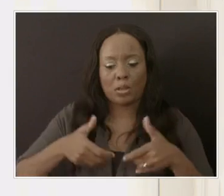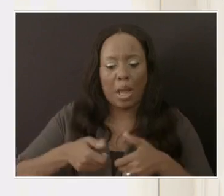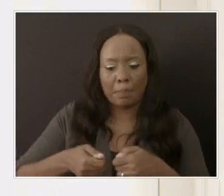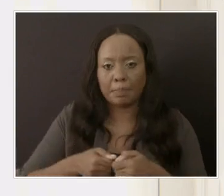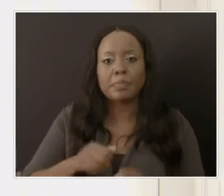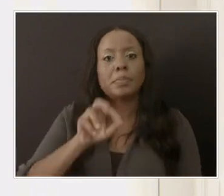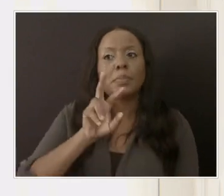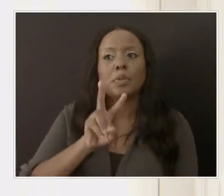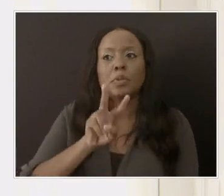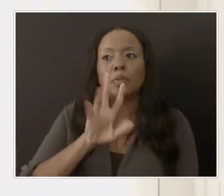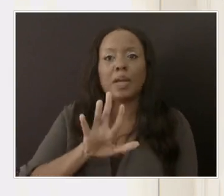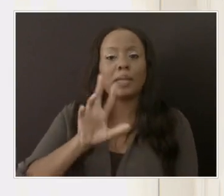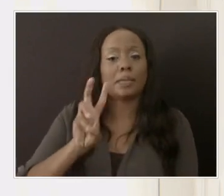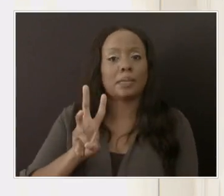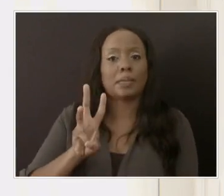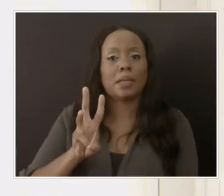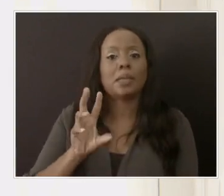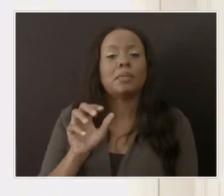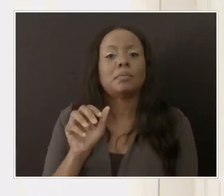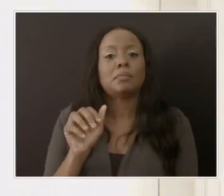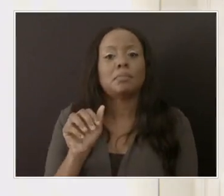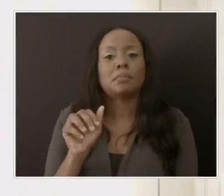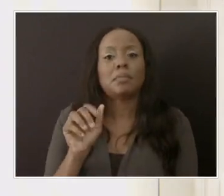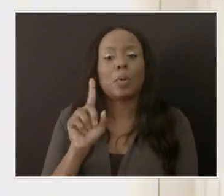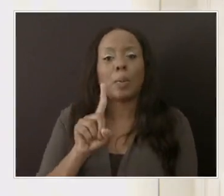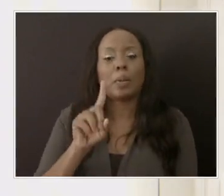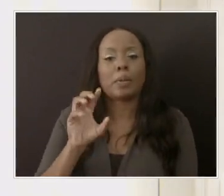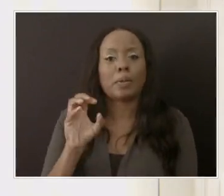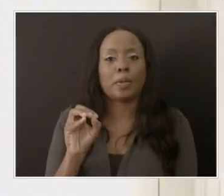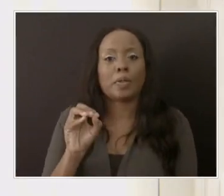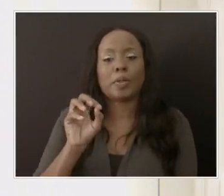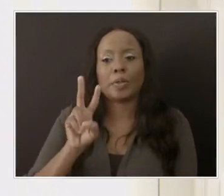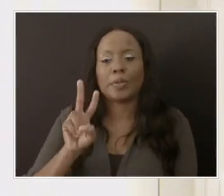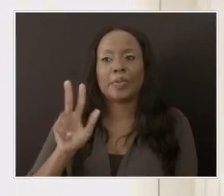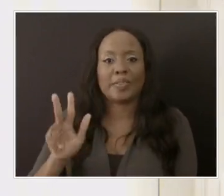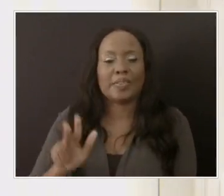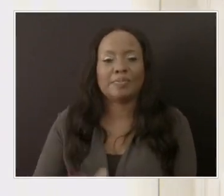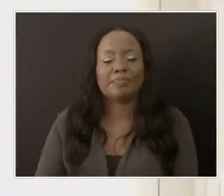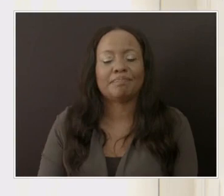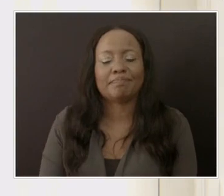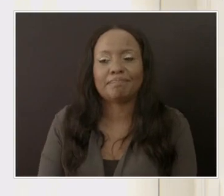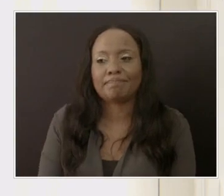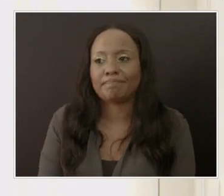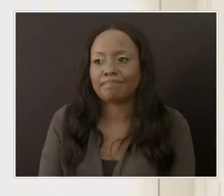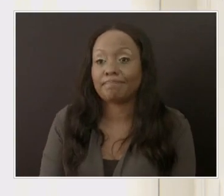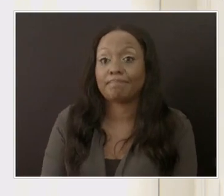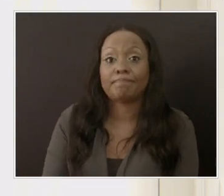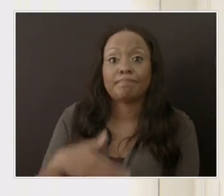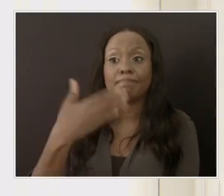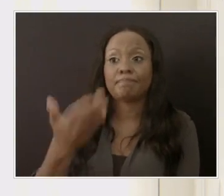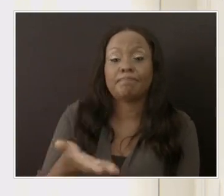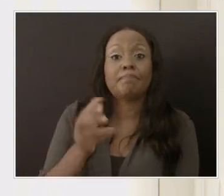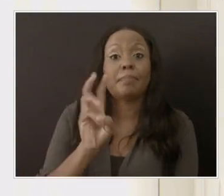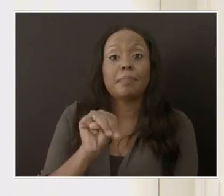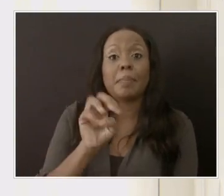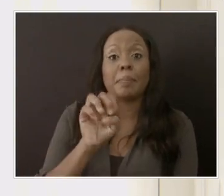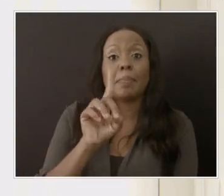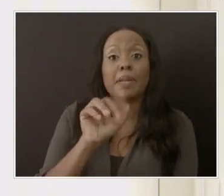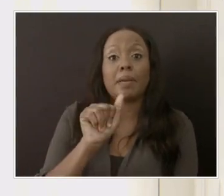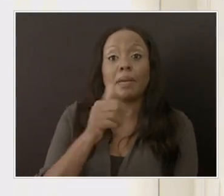two, five, six, one, zero, two, three. Uh, let's go to the media first though.